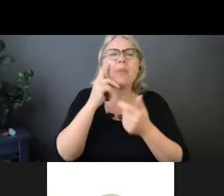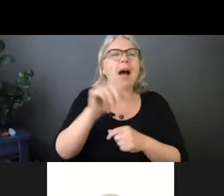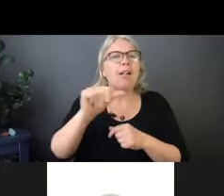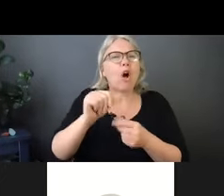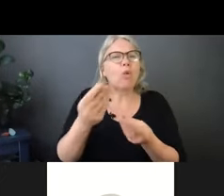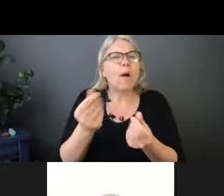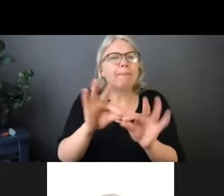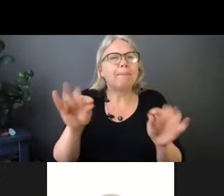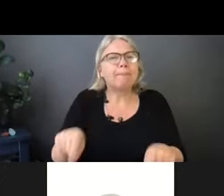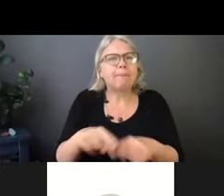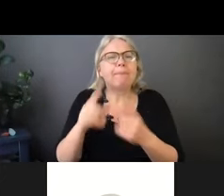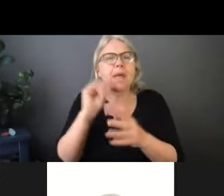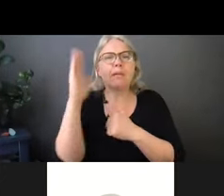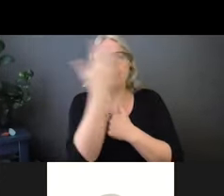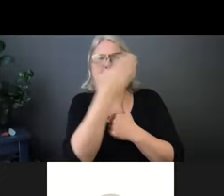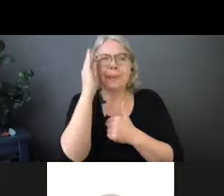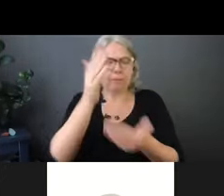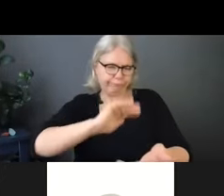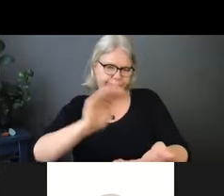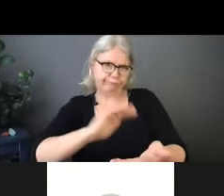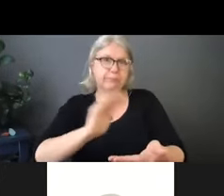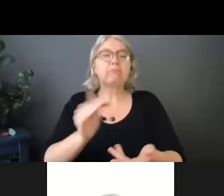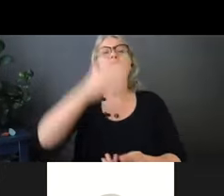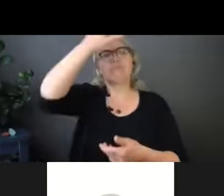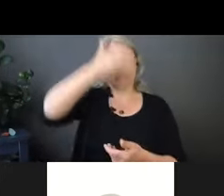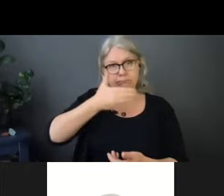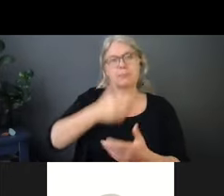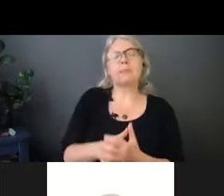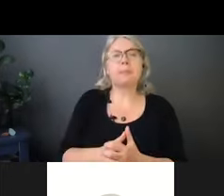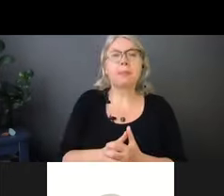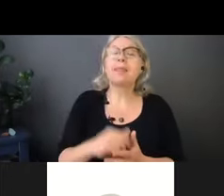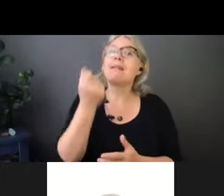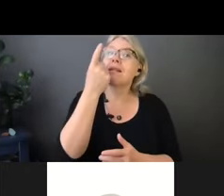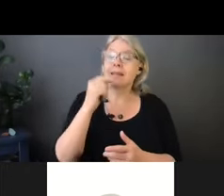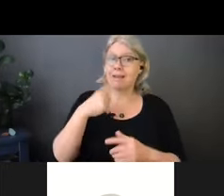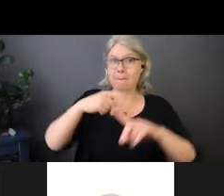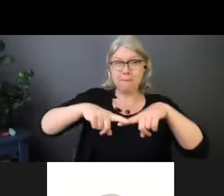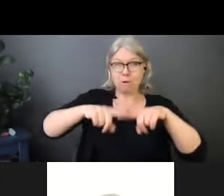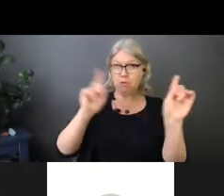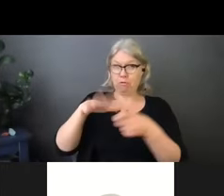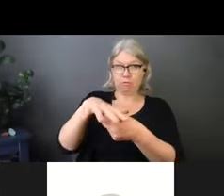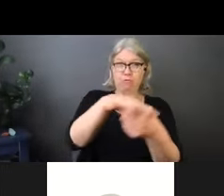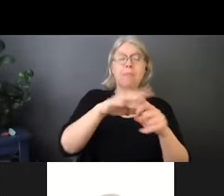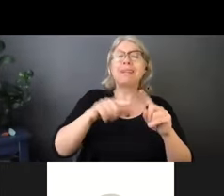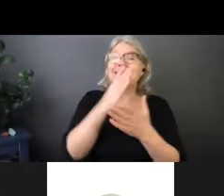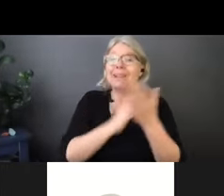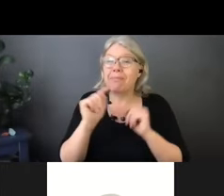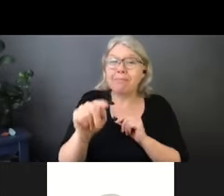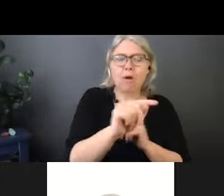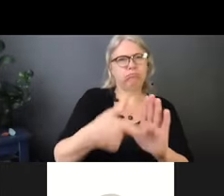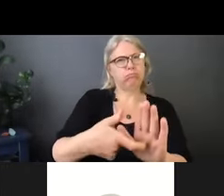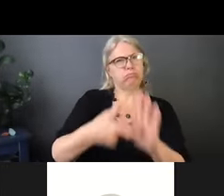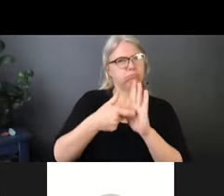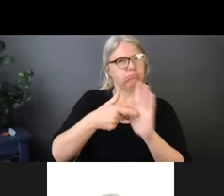disinfecting wipe. And some places are making it mandatory. So I know some supportive housing, uh, providers,